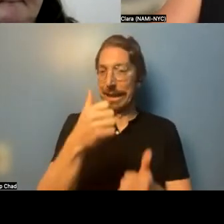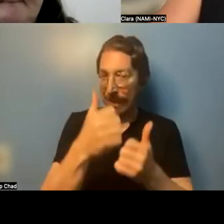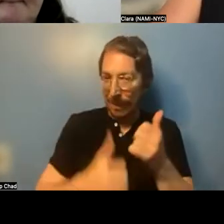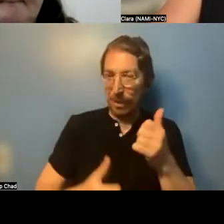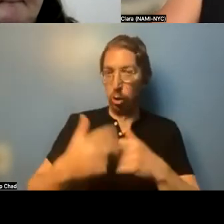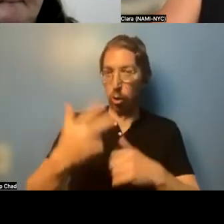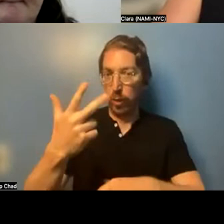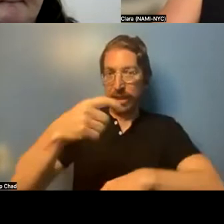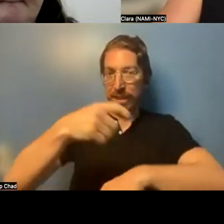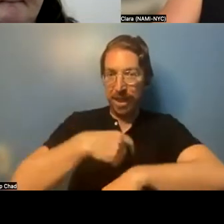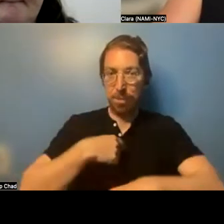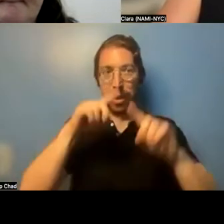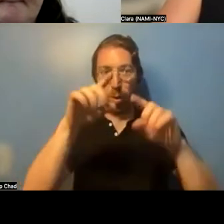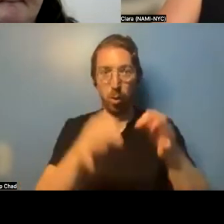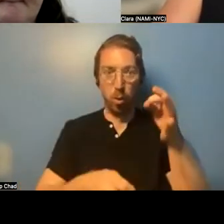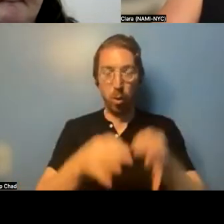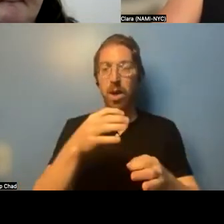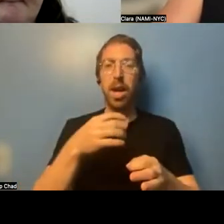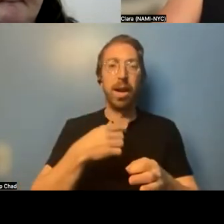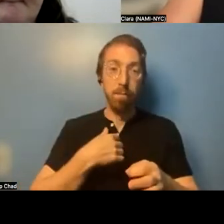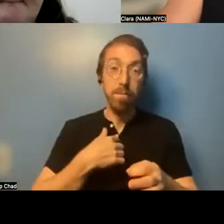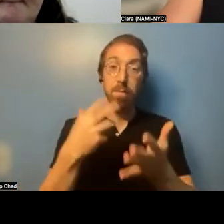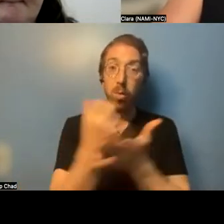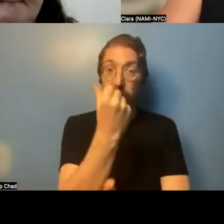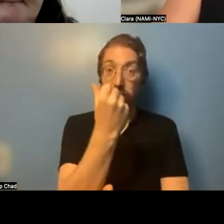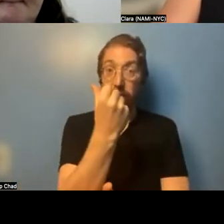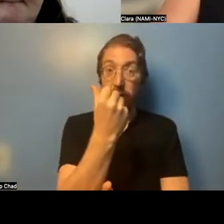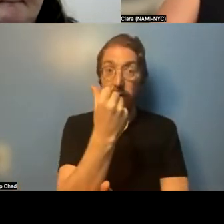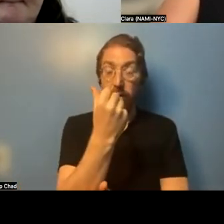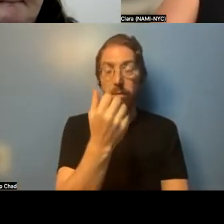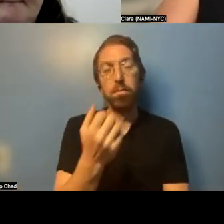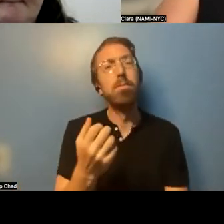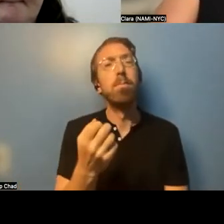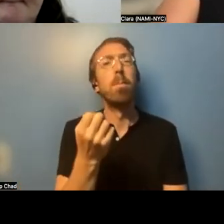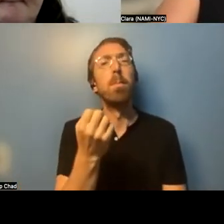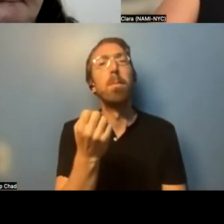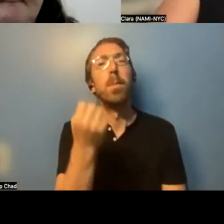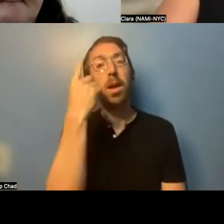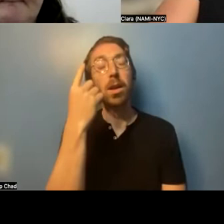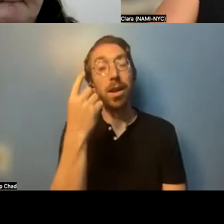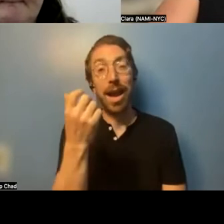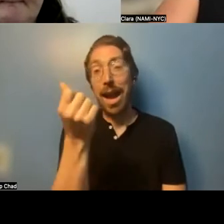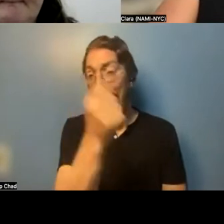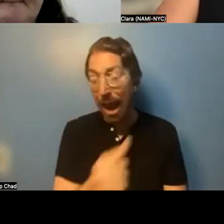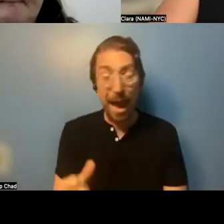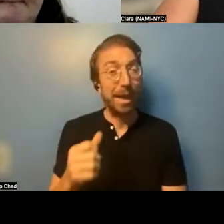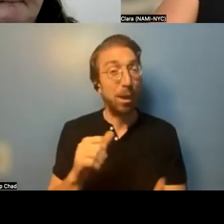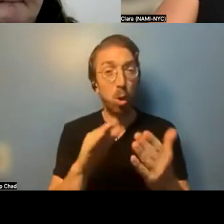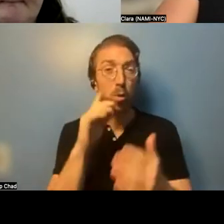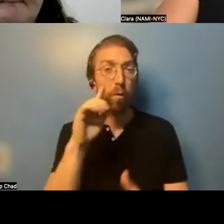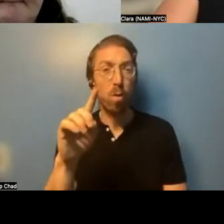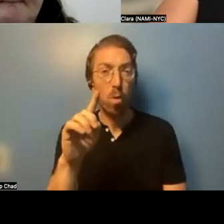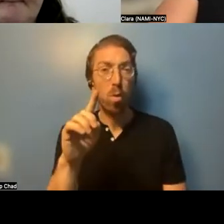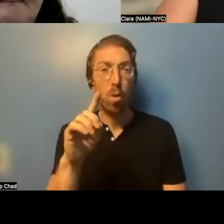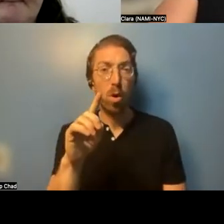that my lease indicates that it's supportive housing and that it's section-based, uh, excuse me, project-based section